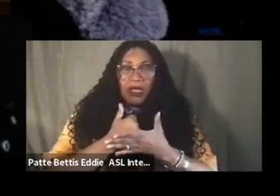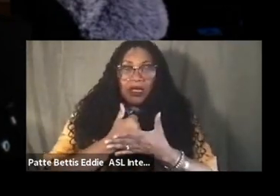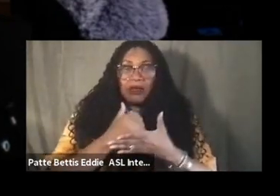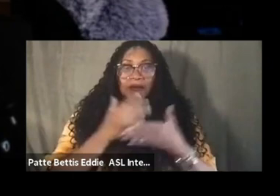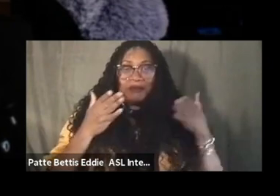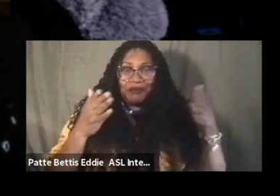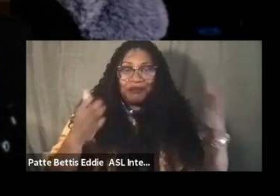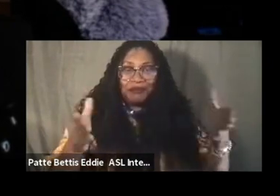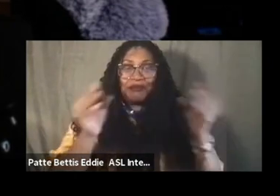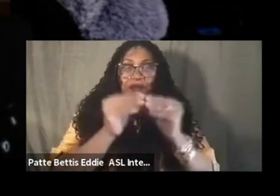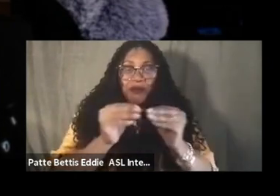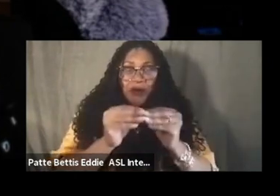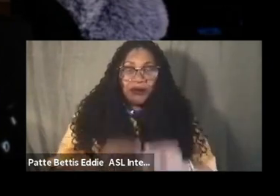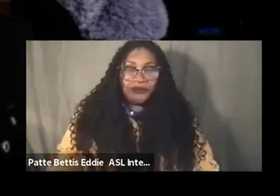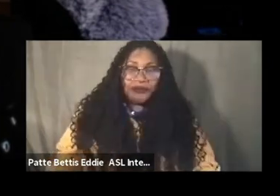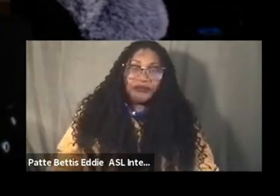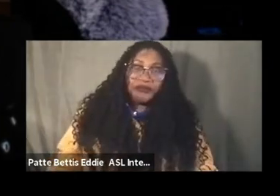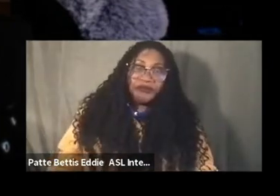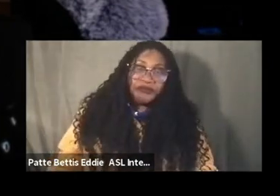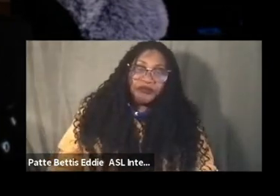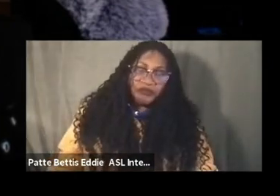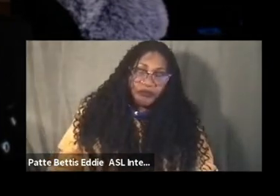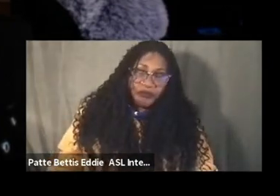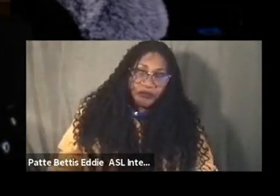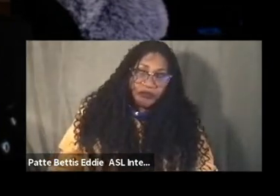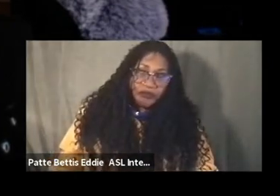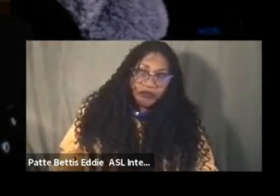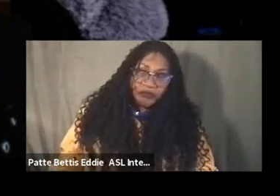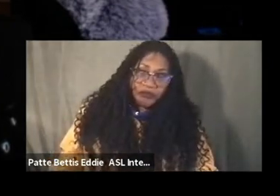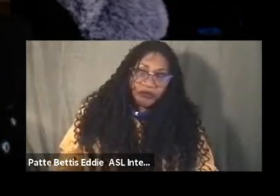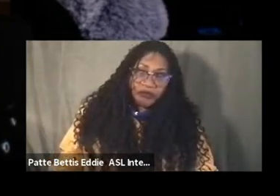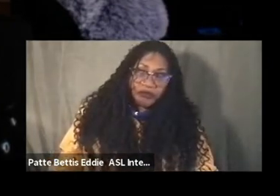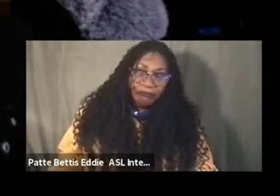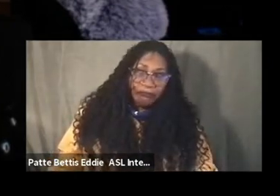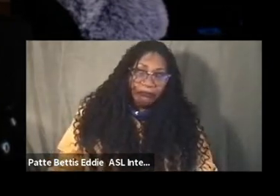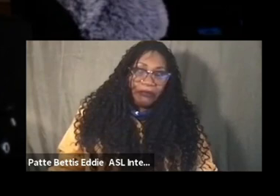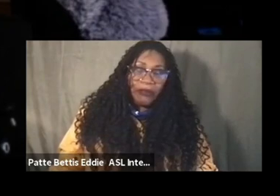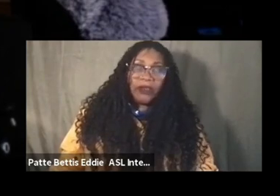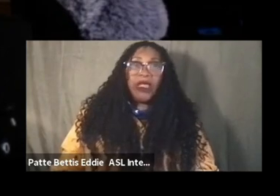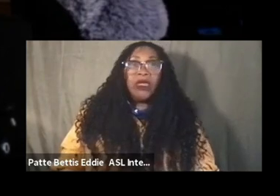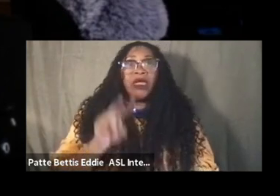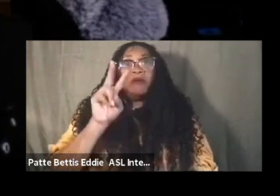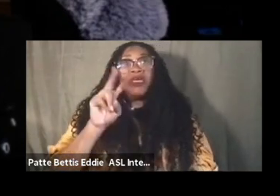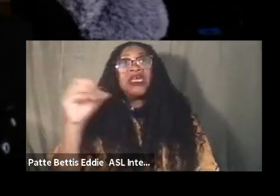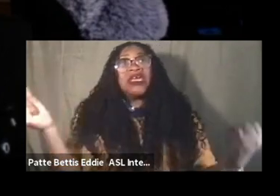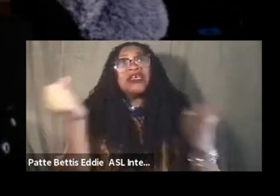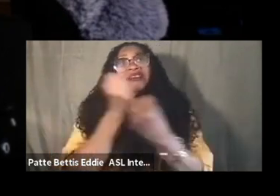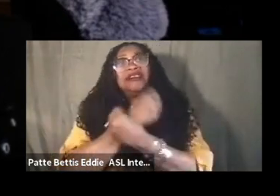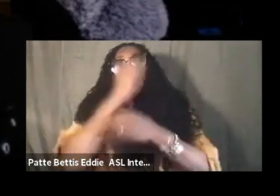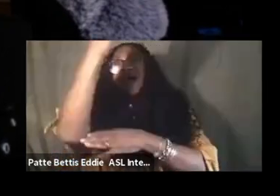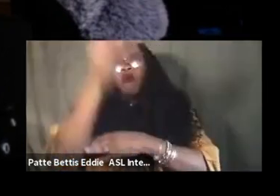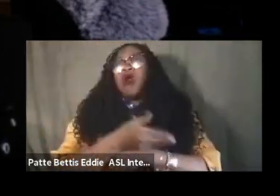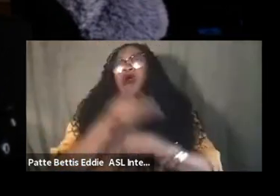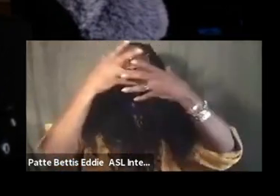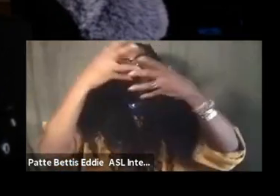way peace love i welcome you with open arms no